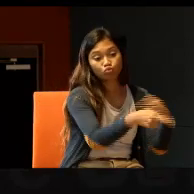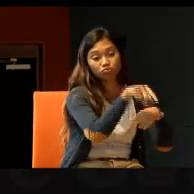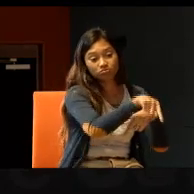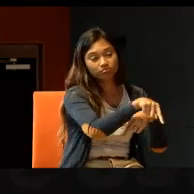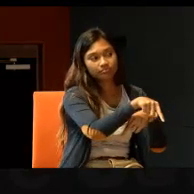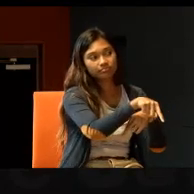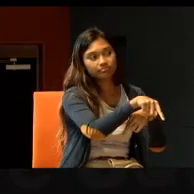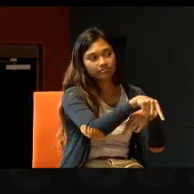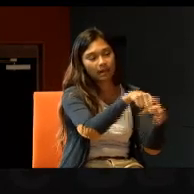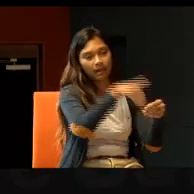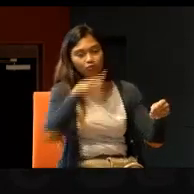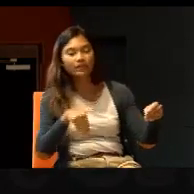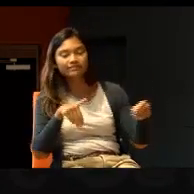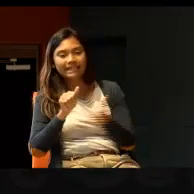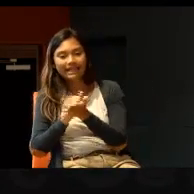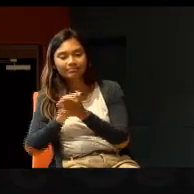I think,